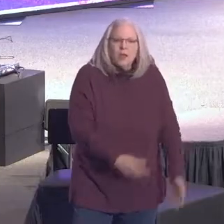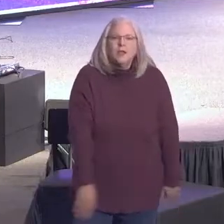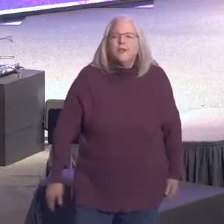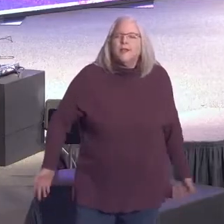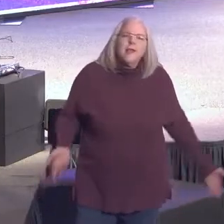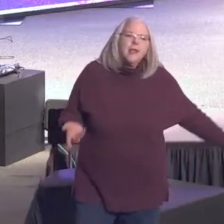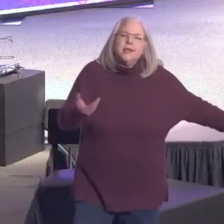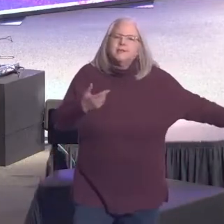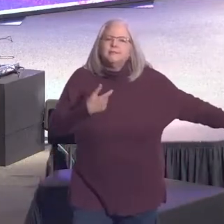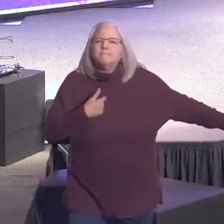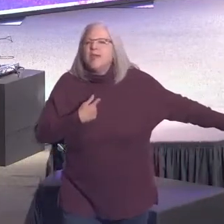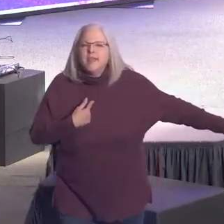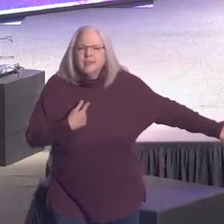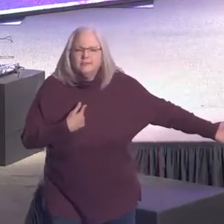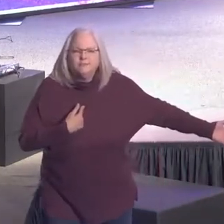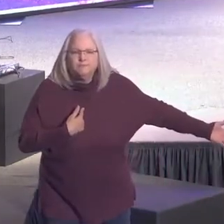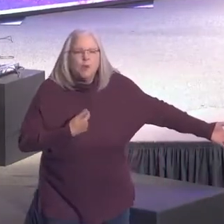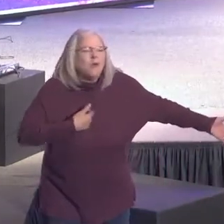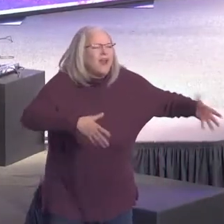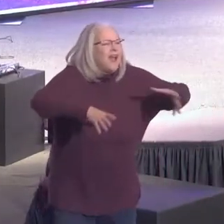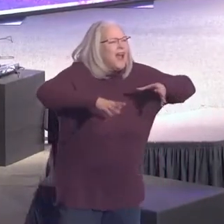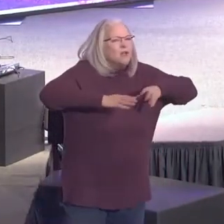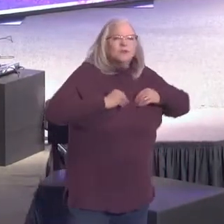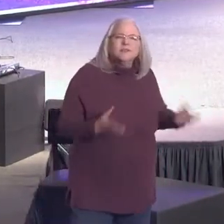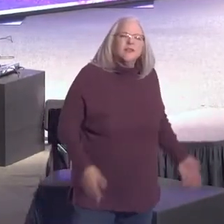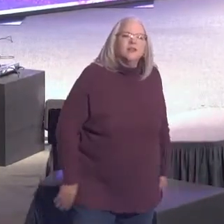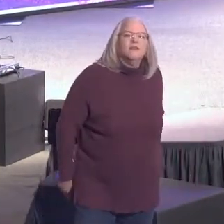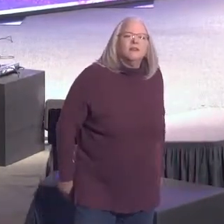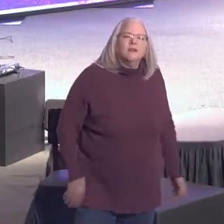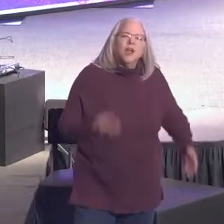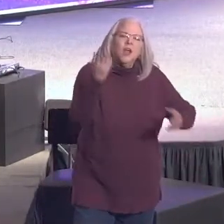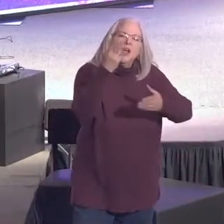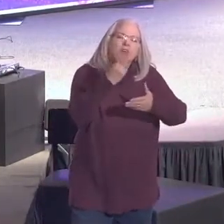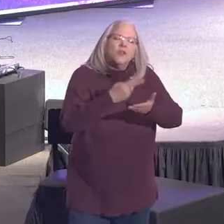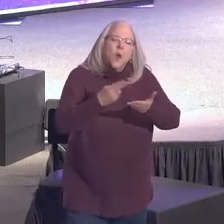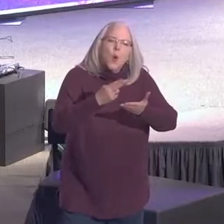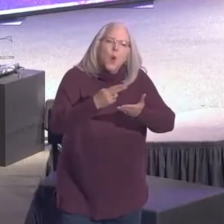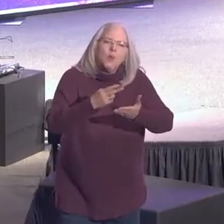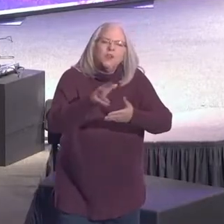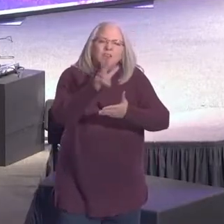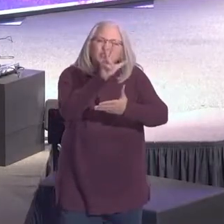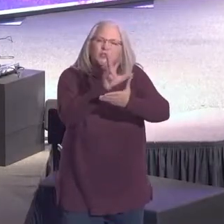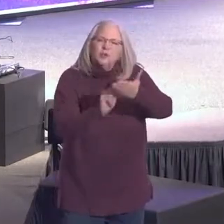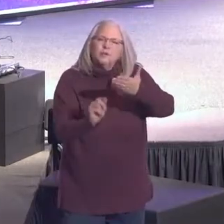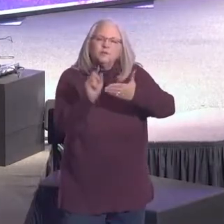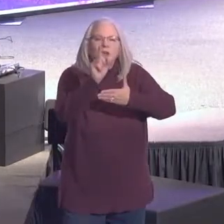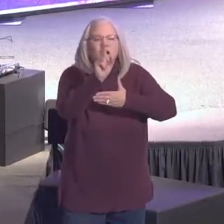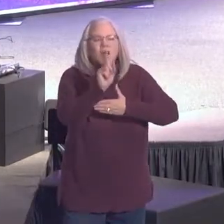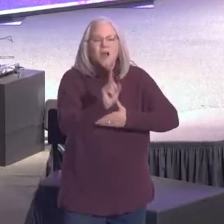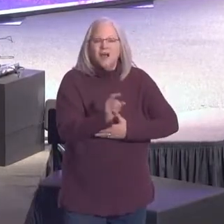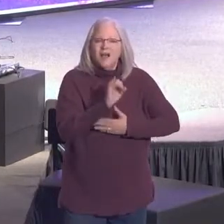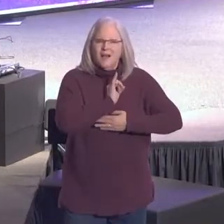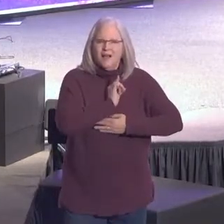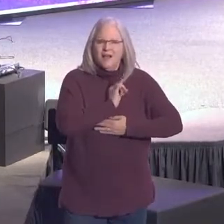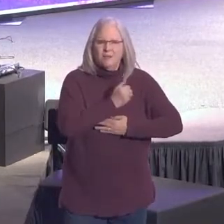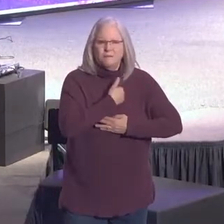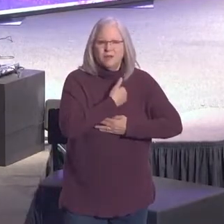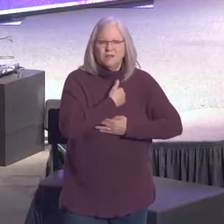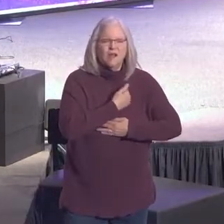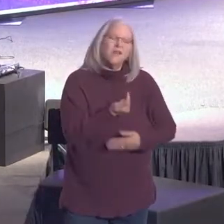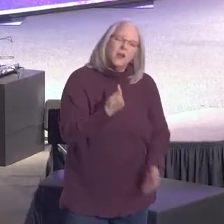what I experience and what I receive. Listen, you know the Holy Trinity of self, I, myself, and me.